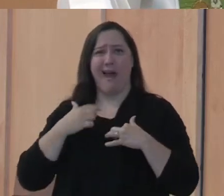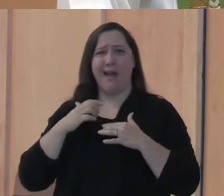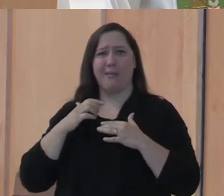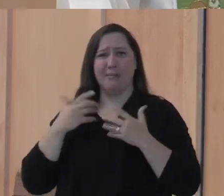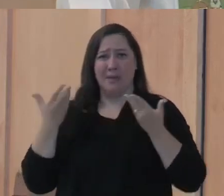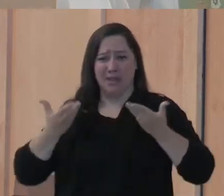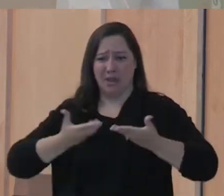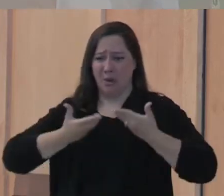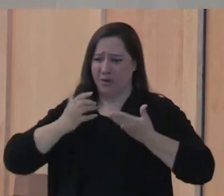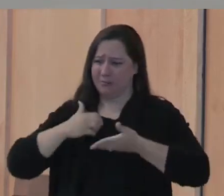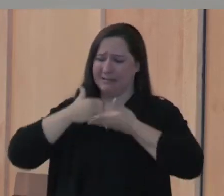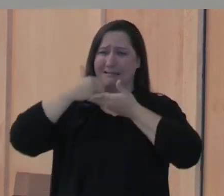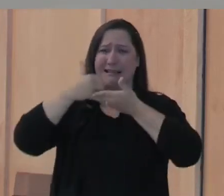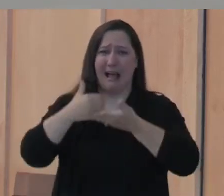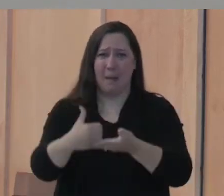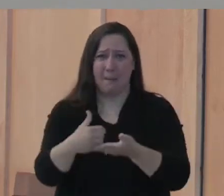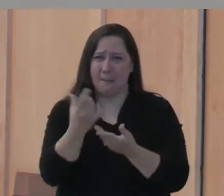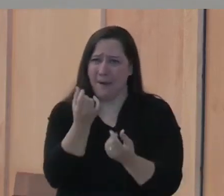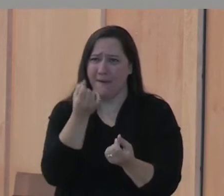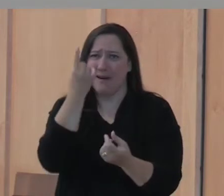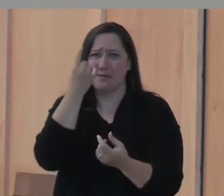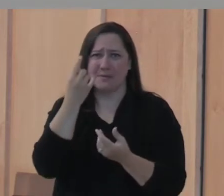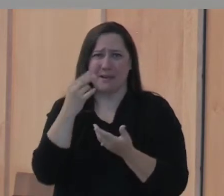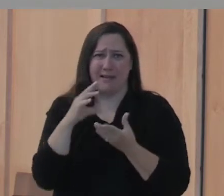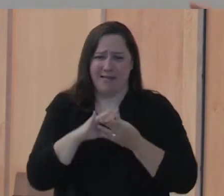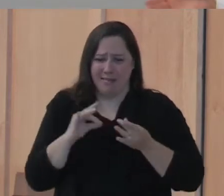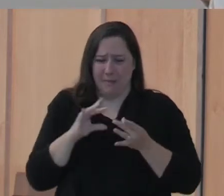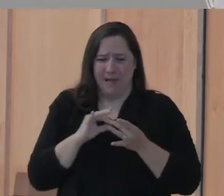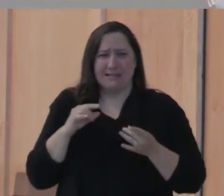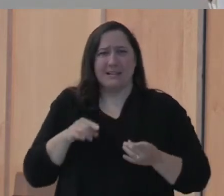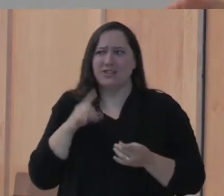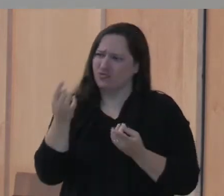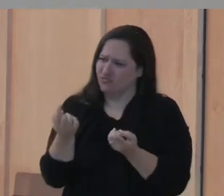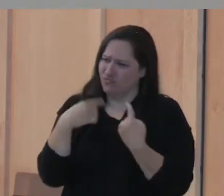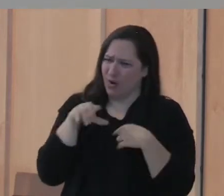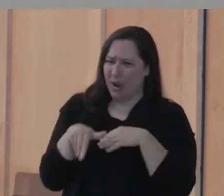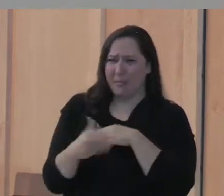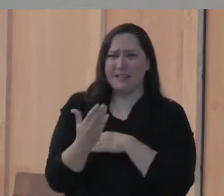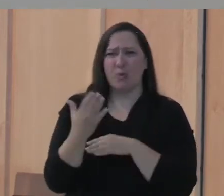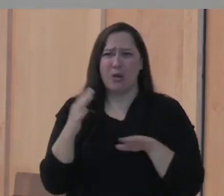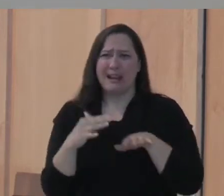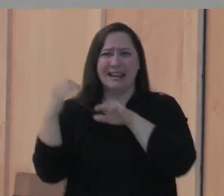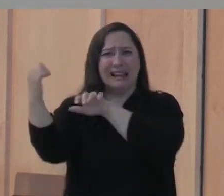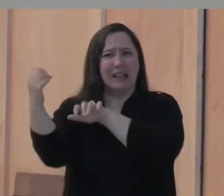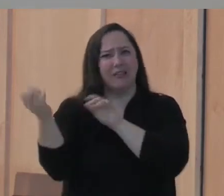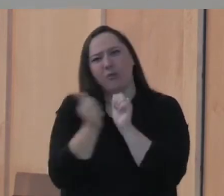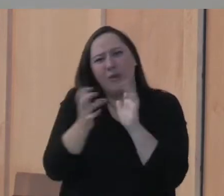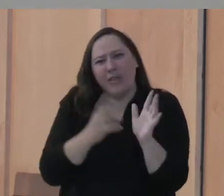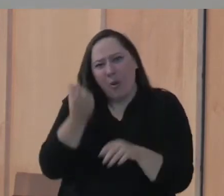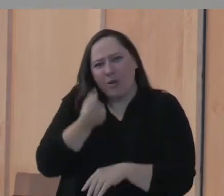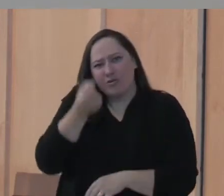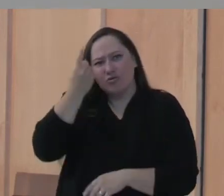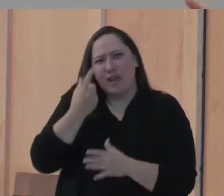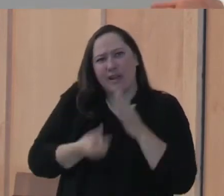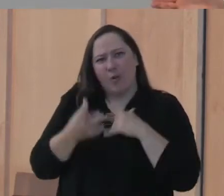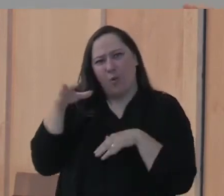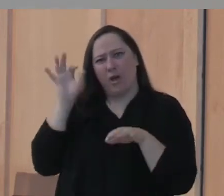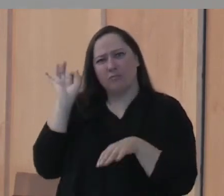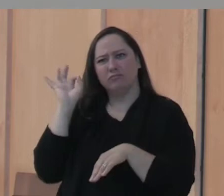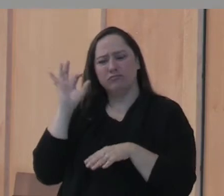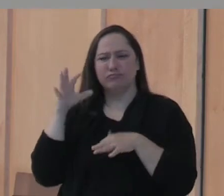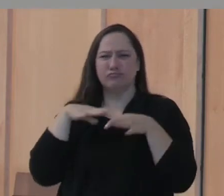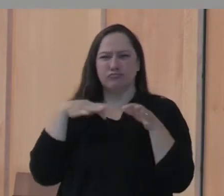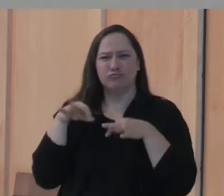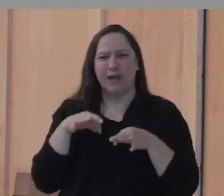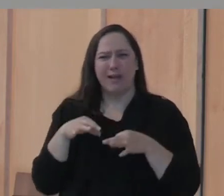help you understand the message that's there. Because if you would come here this morning and leave and not understand the word of God that was spoken, what good does that do you at